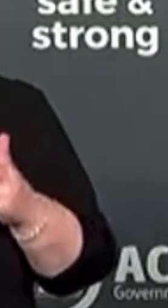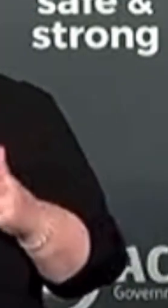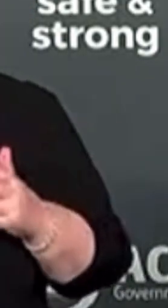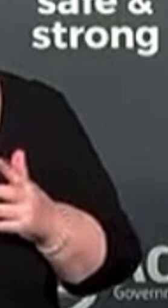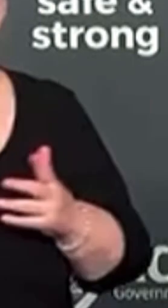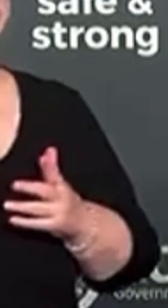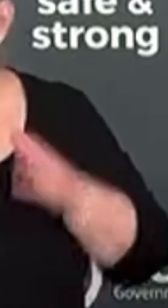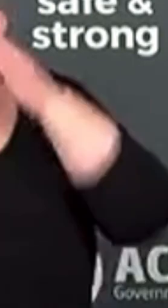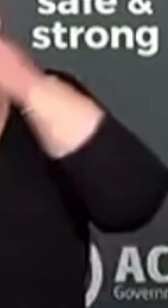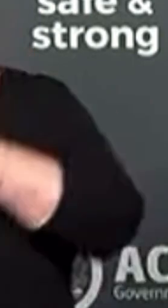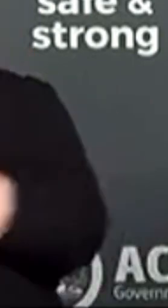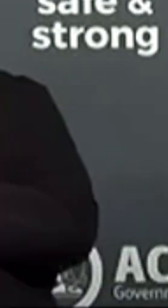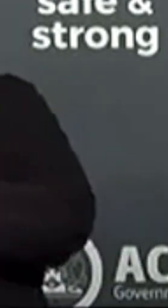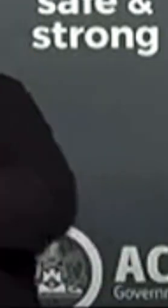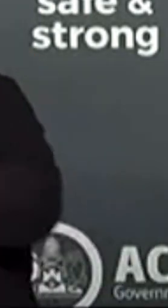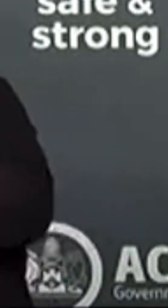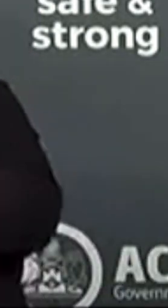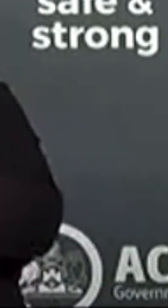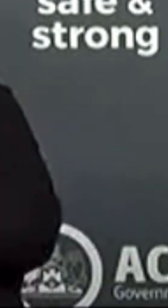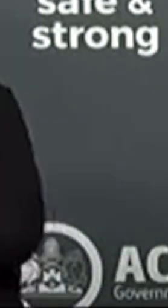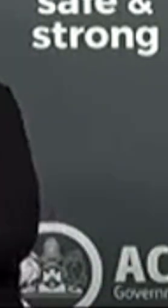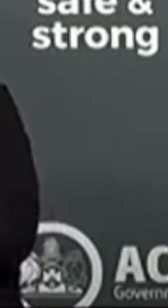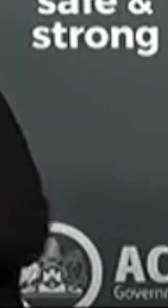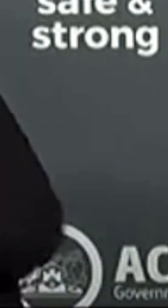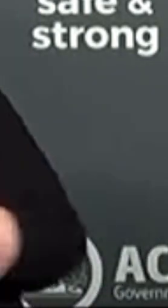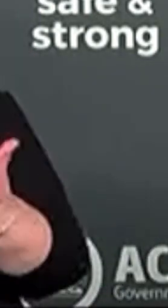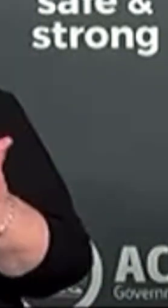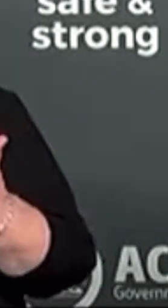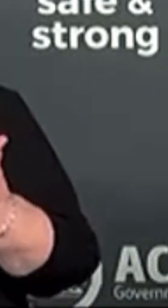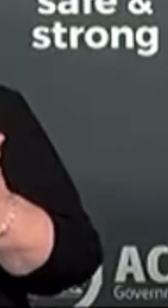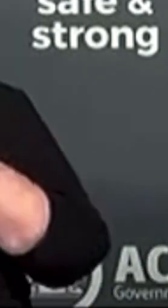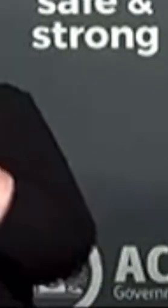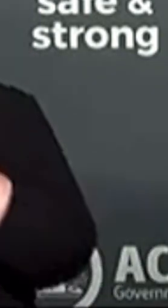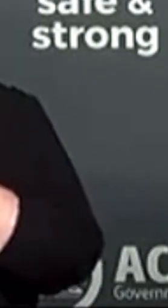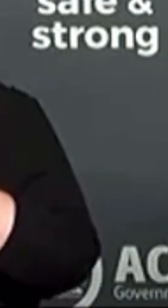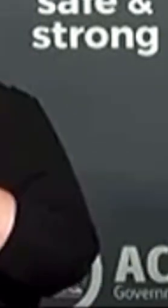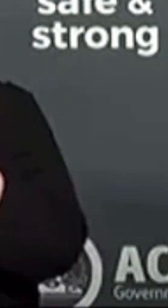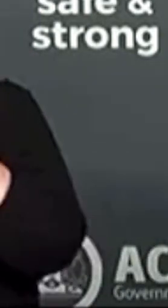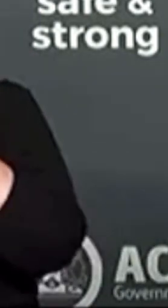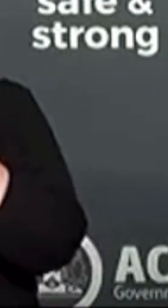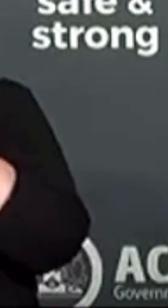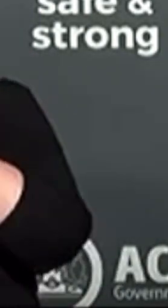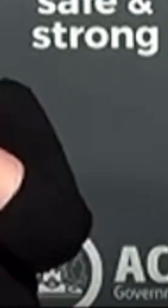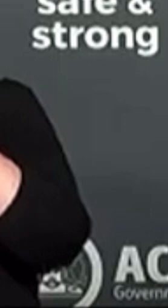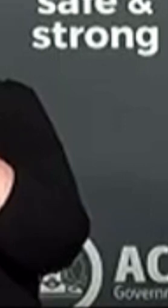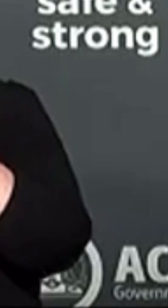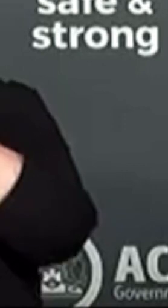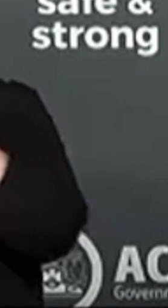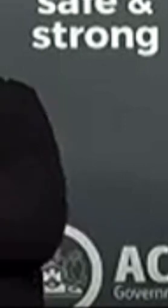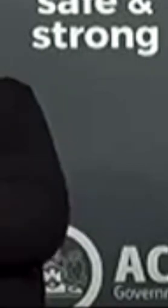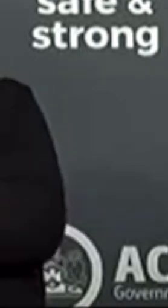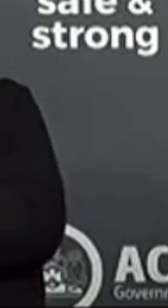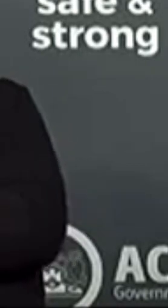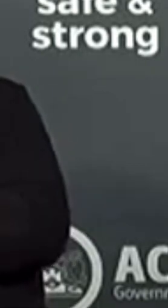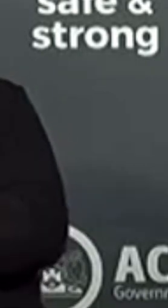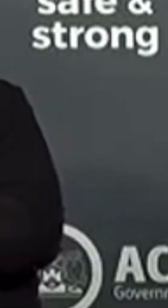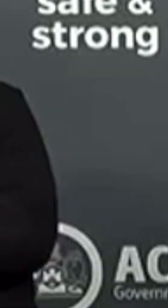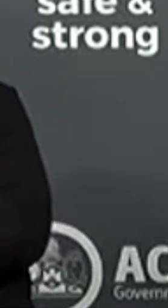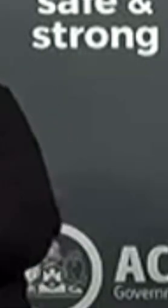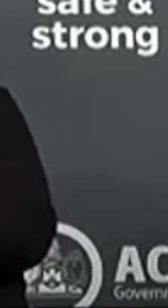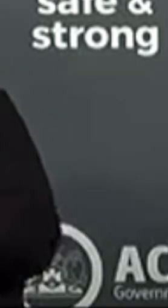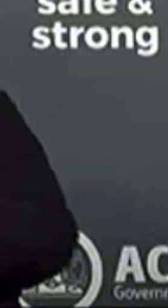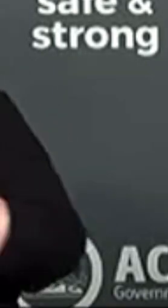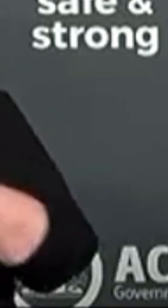point focusing a lot of time, energy and resources on people who think this is a Bill Gates world conspiracy, we will narrow